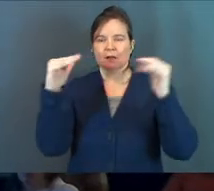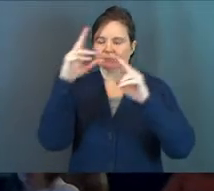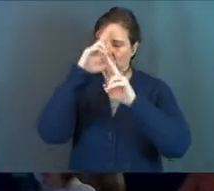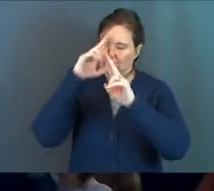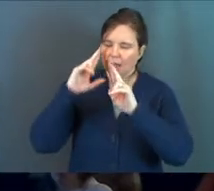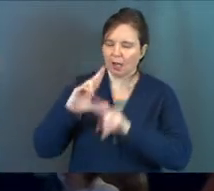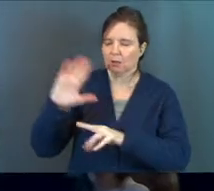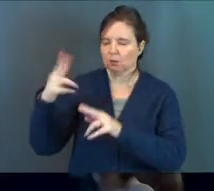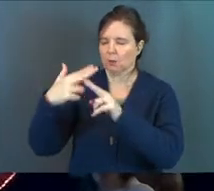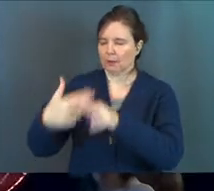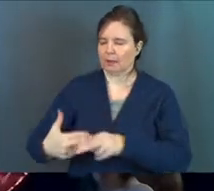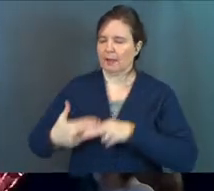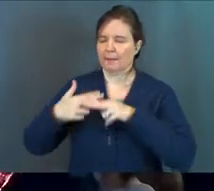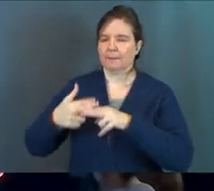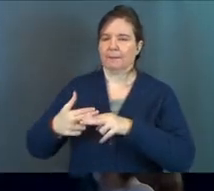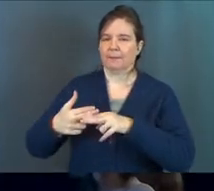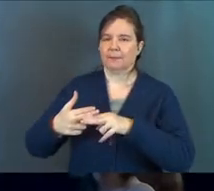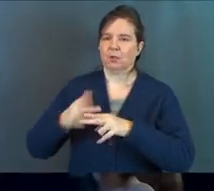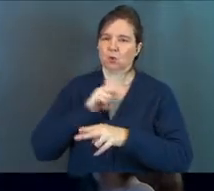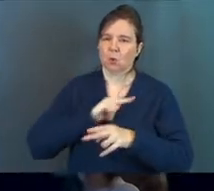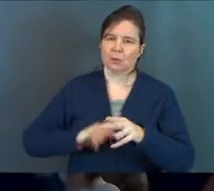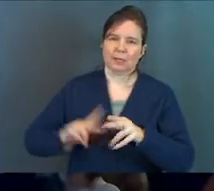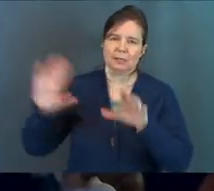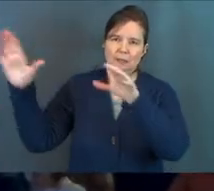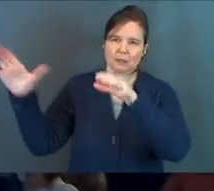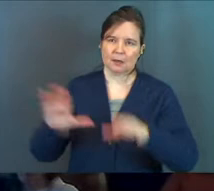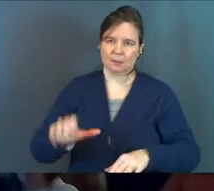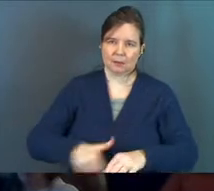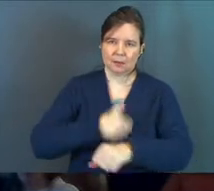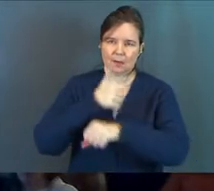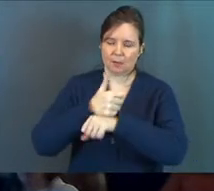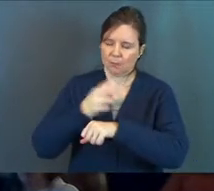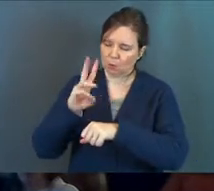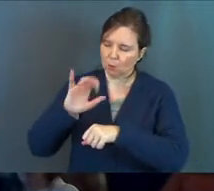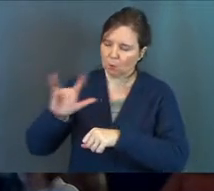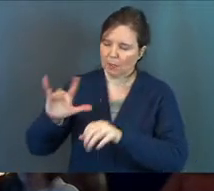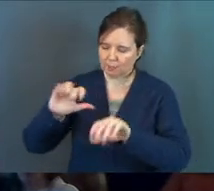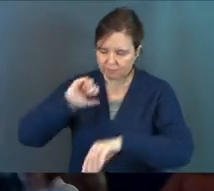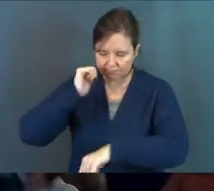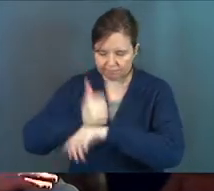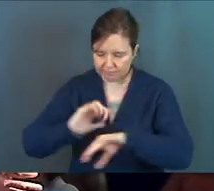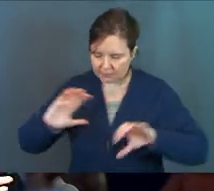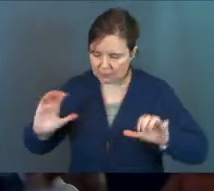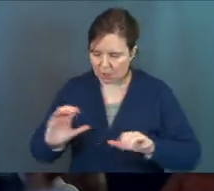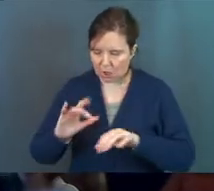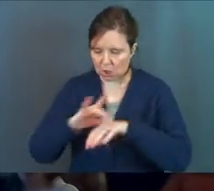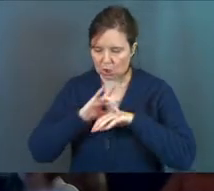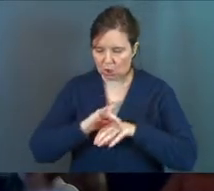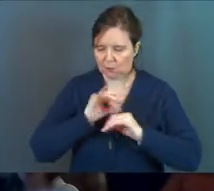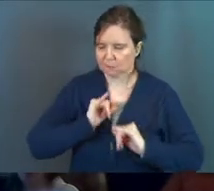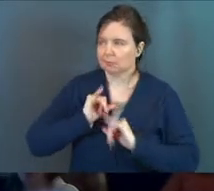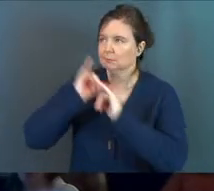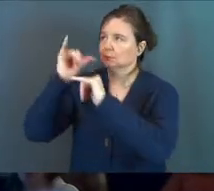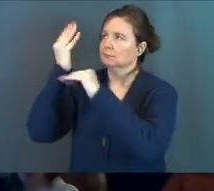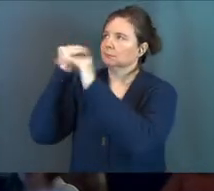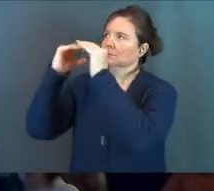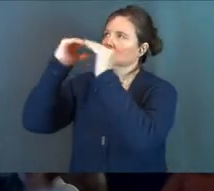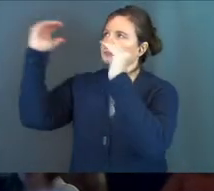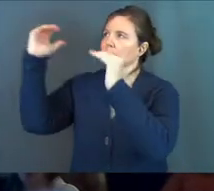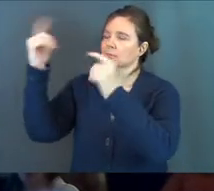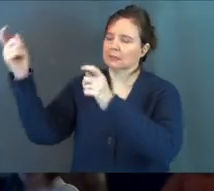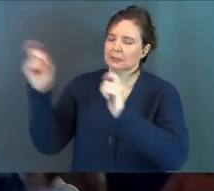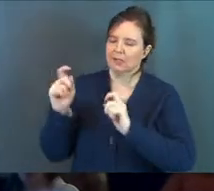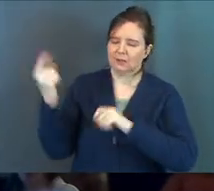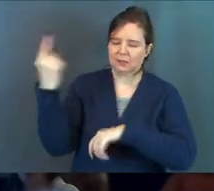hallowed be thy name. Your kingdom come. Your will be done on earth as it is in heaven.